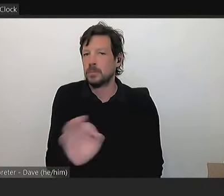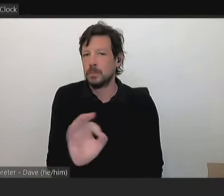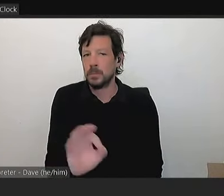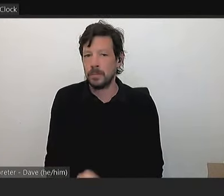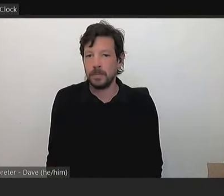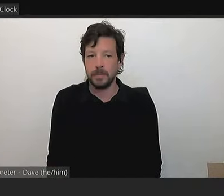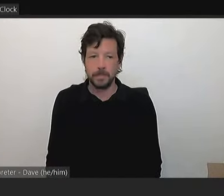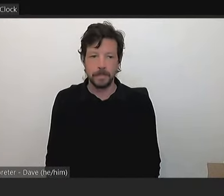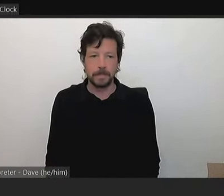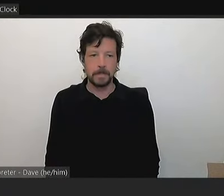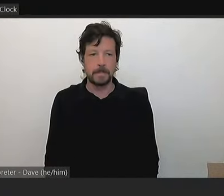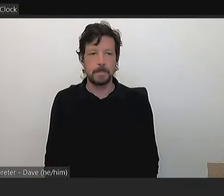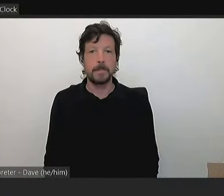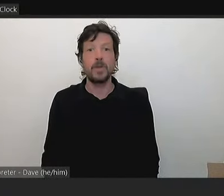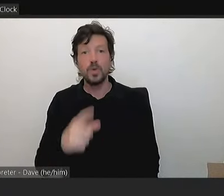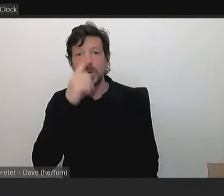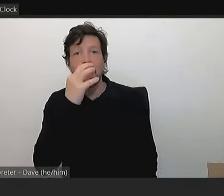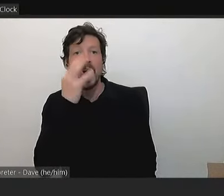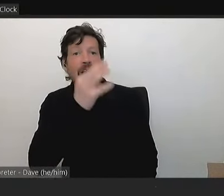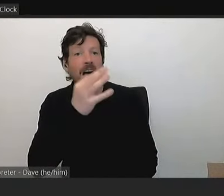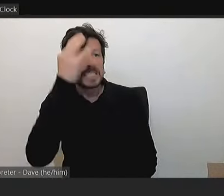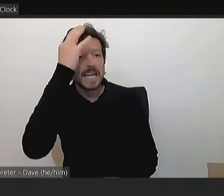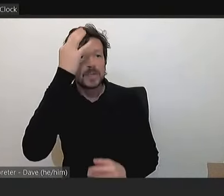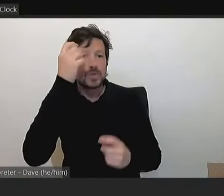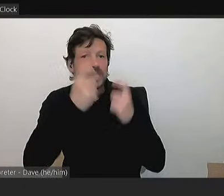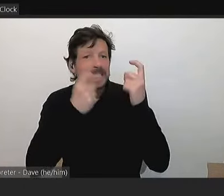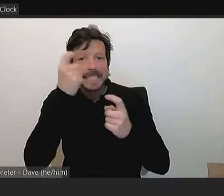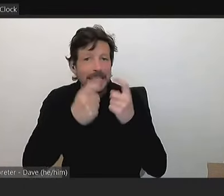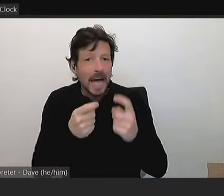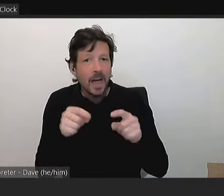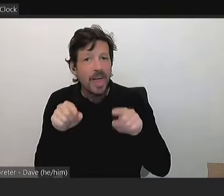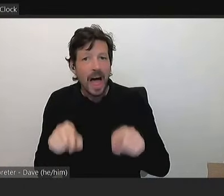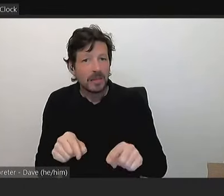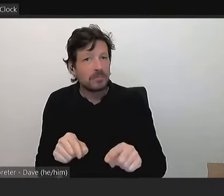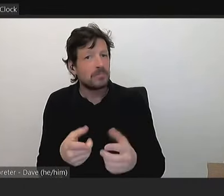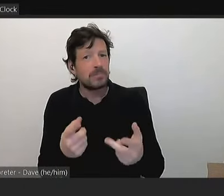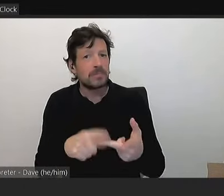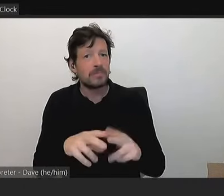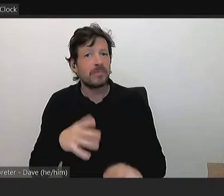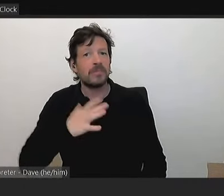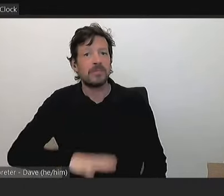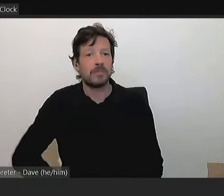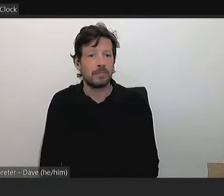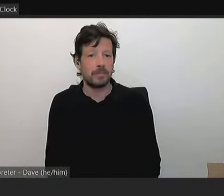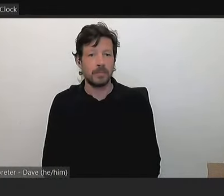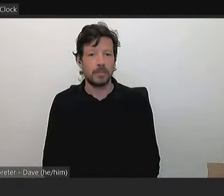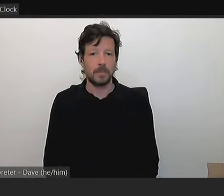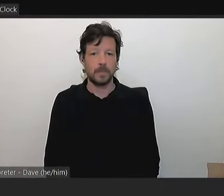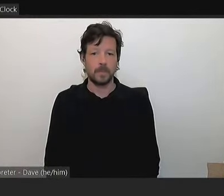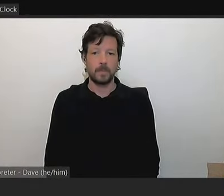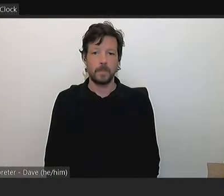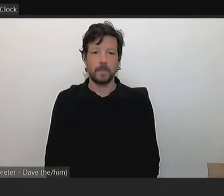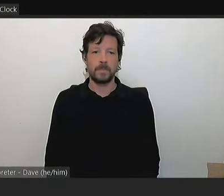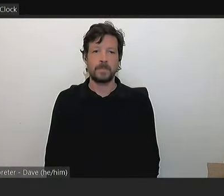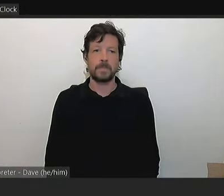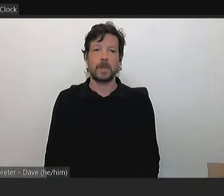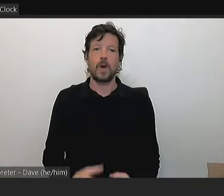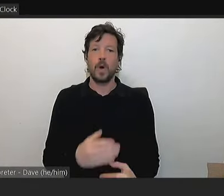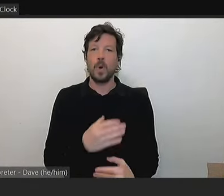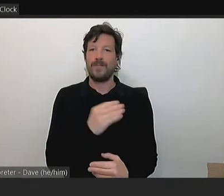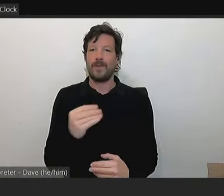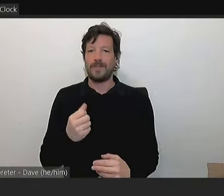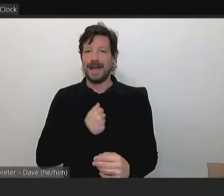can't ask Council to consider that and they can consider that claim. Yeah. I suppose from our consideration is